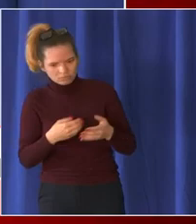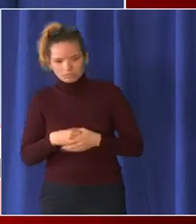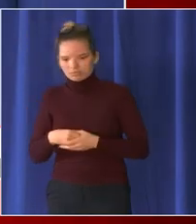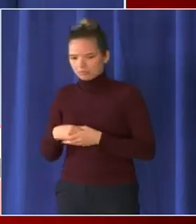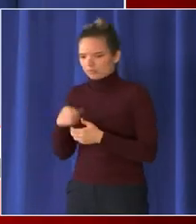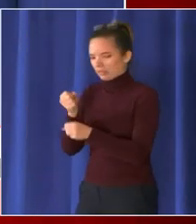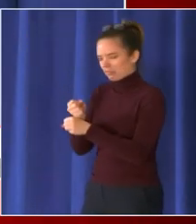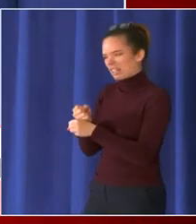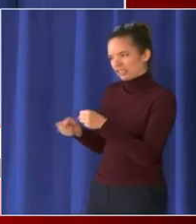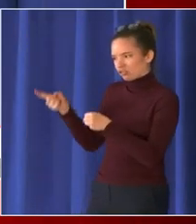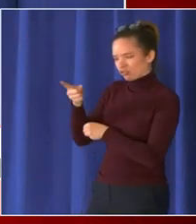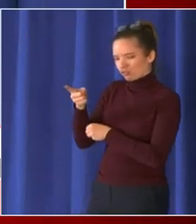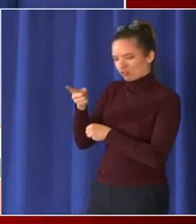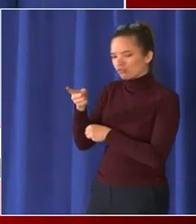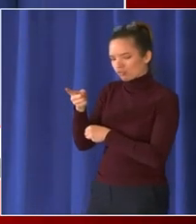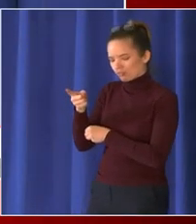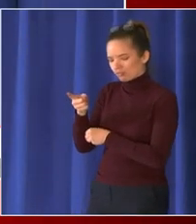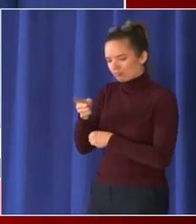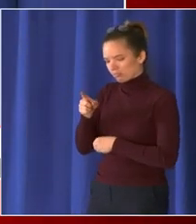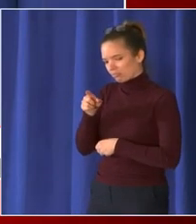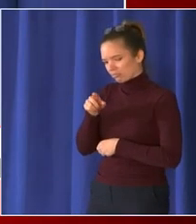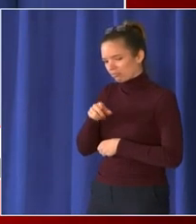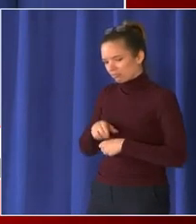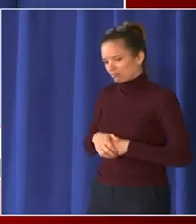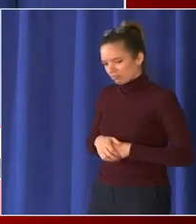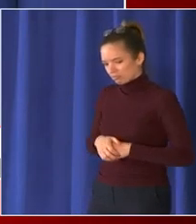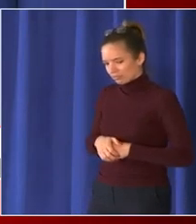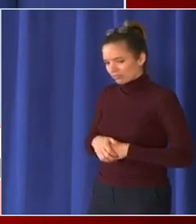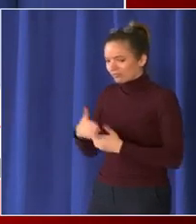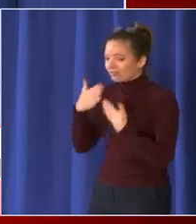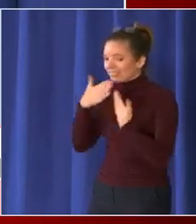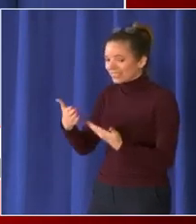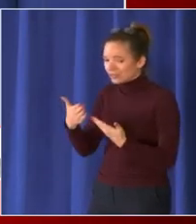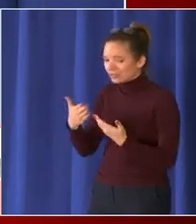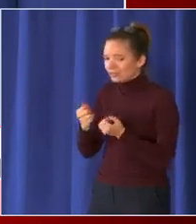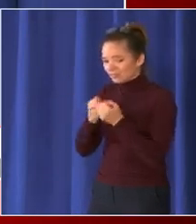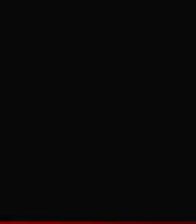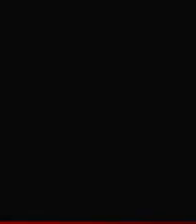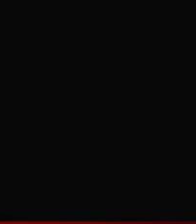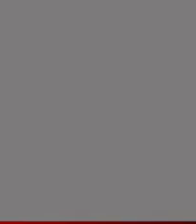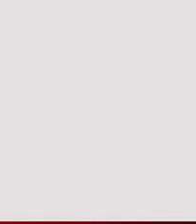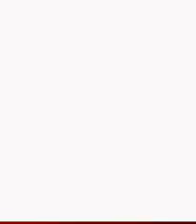thank you thank you much everybody be safe